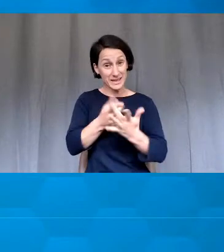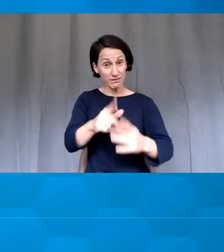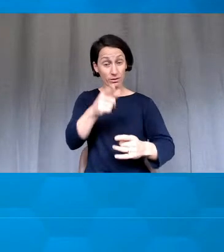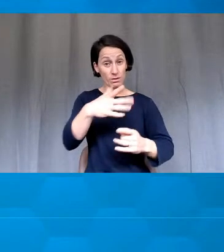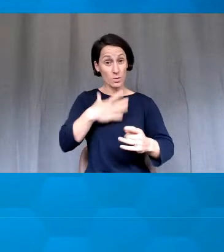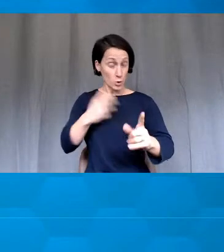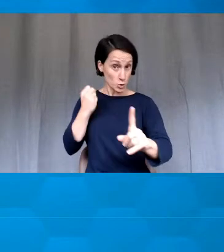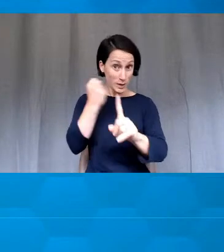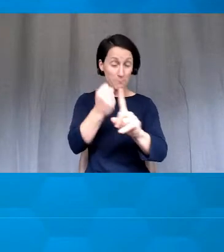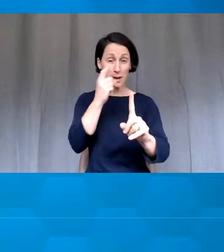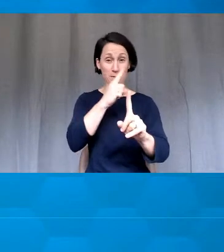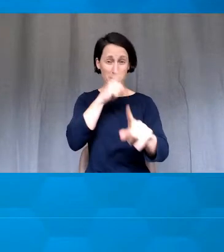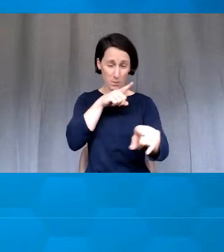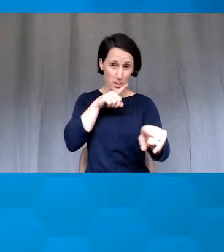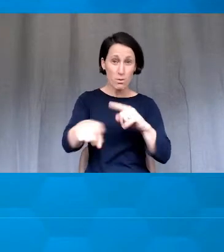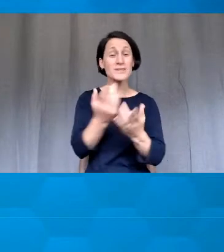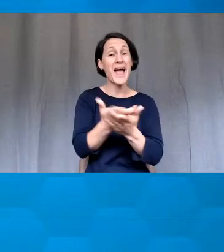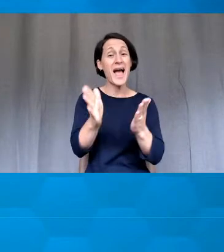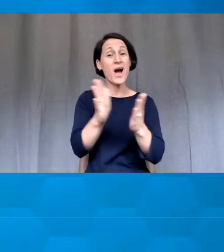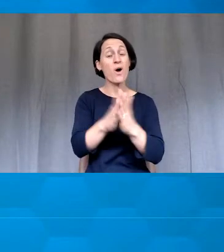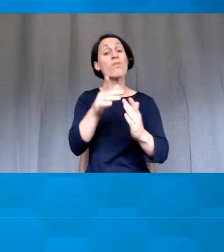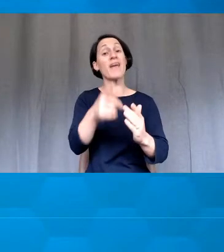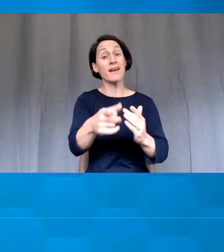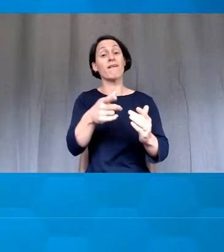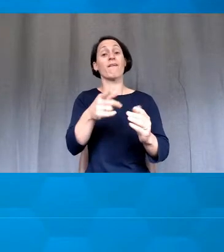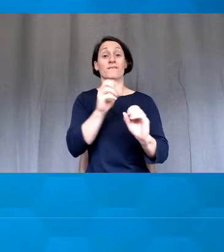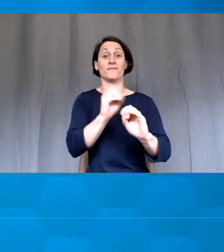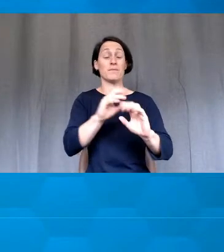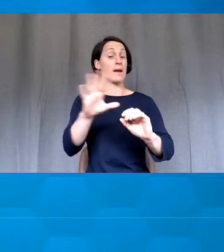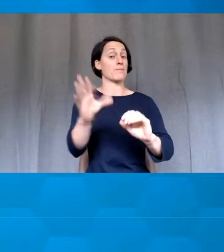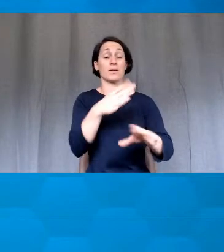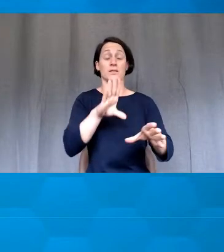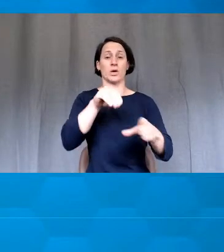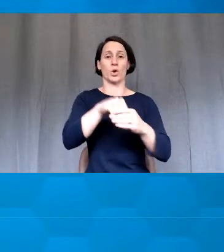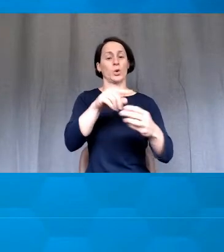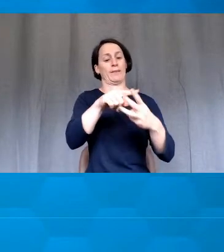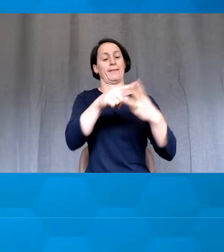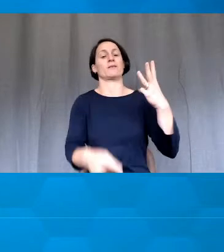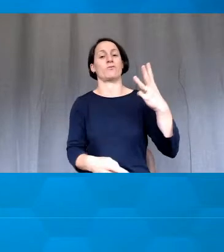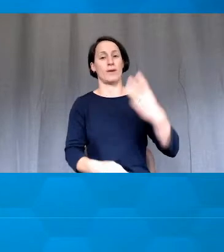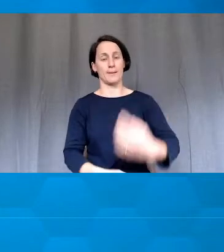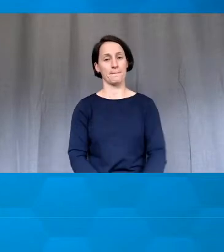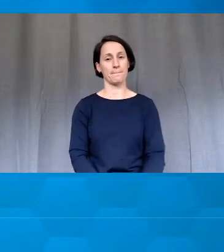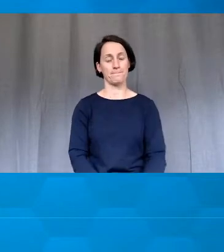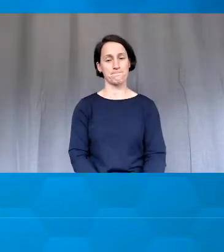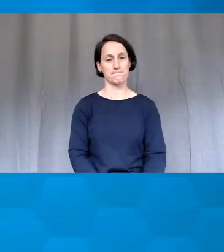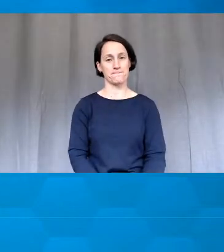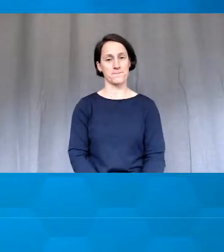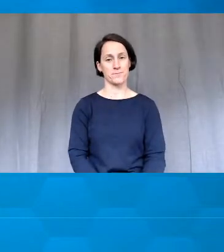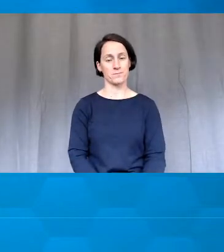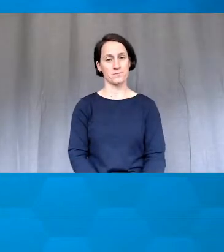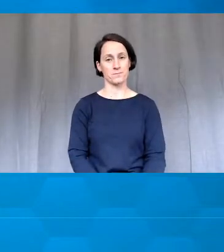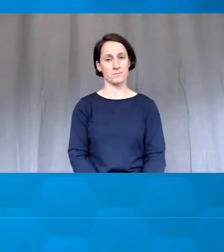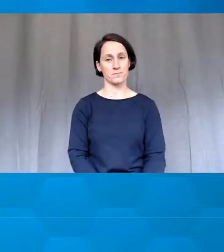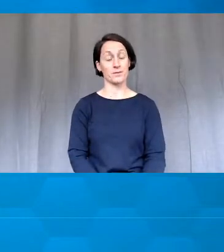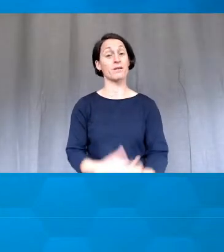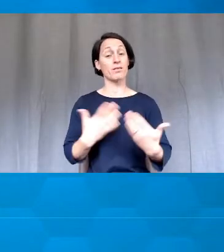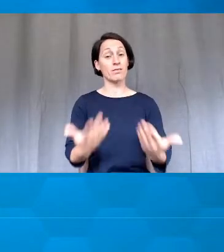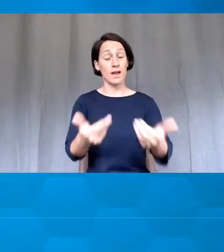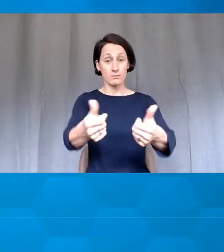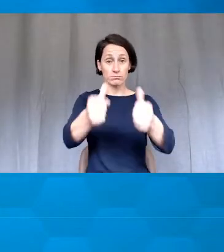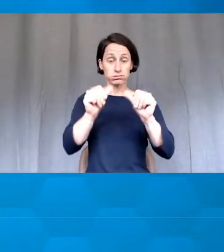you want the feedback you give them to have these characteristics of being specific, personalized, and incident-based. So then the next steps